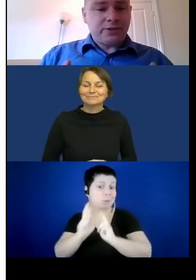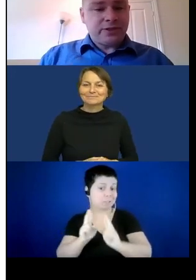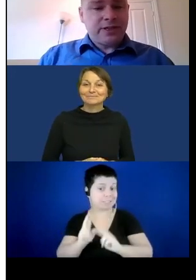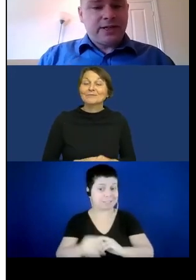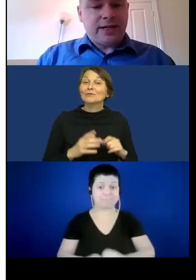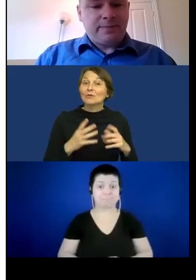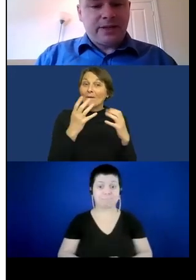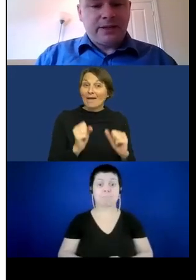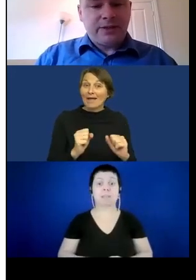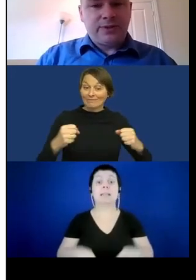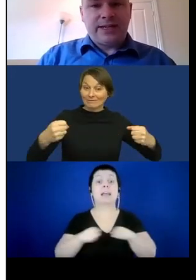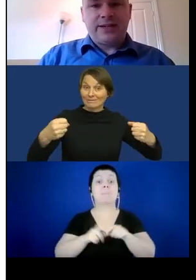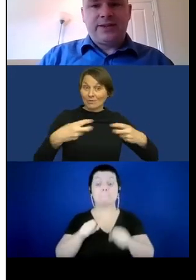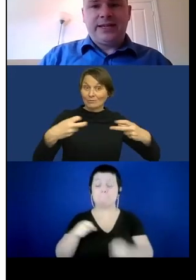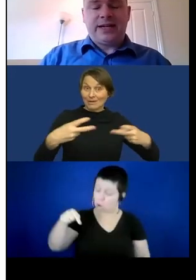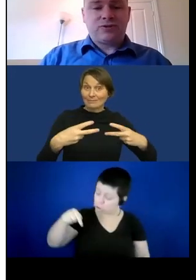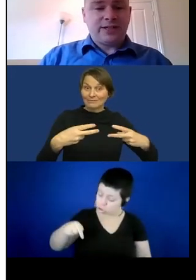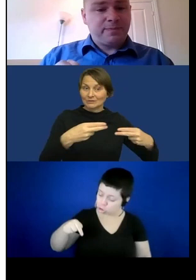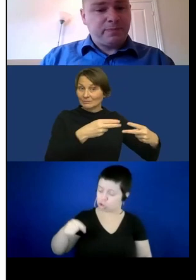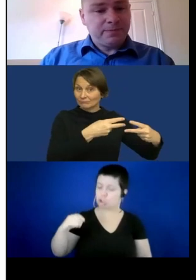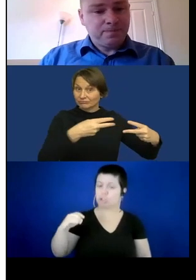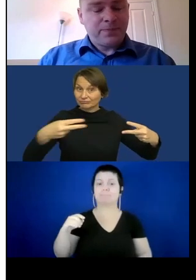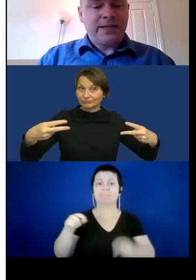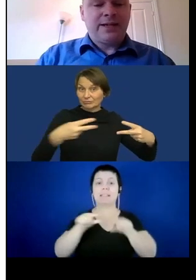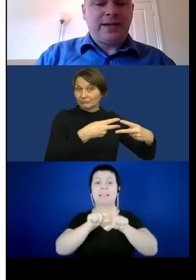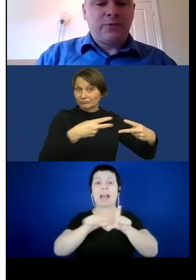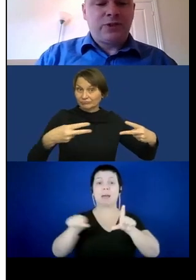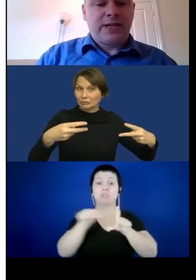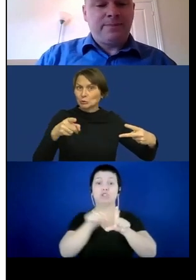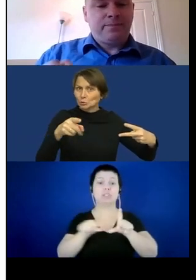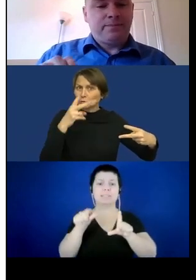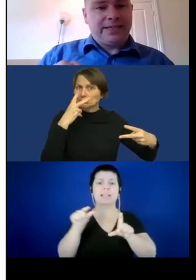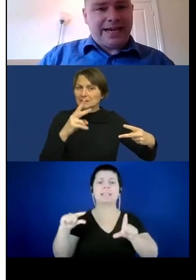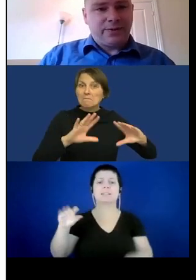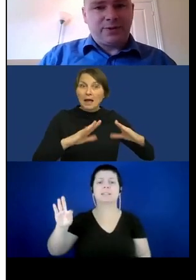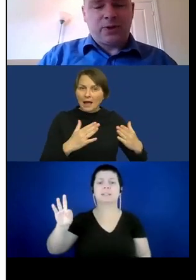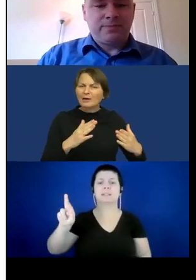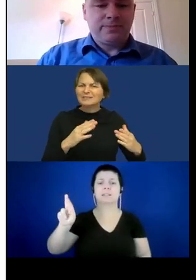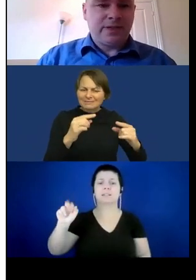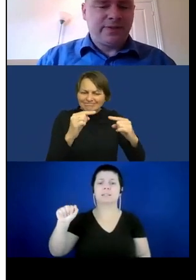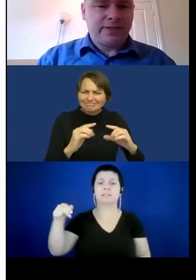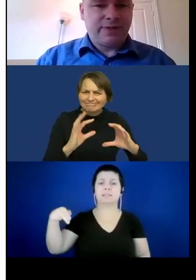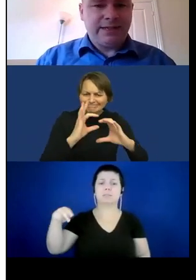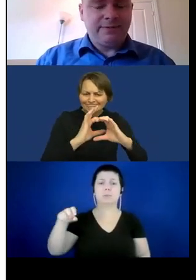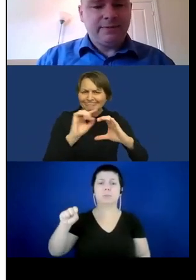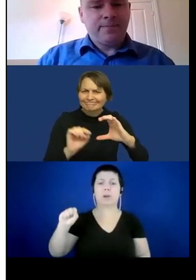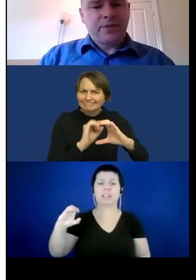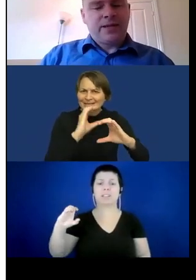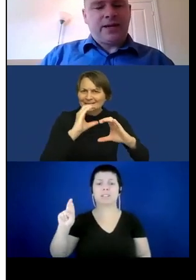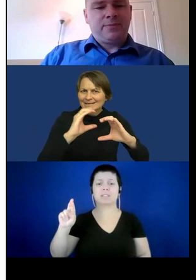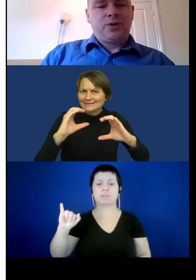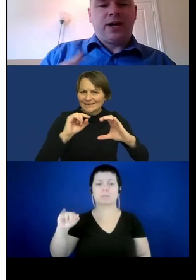captions using the transcript button which again down at the bottom of the screen.